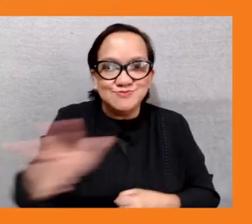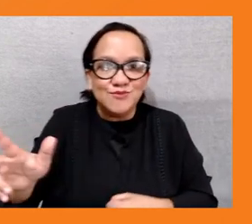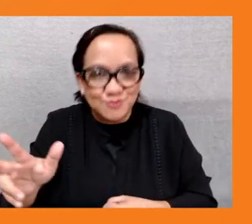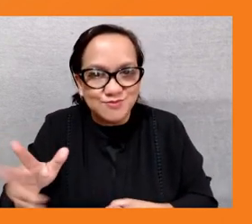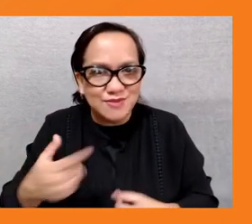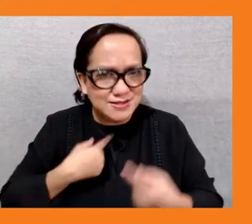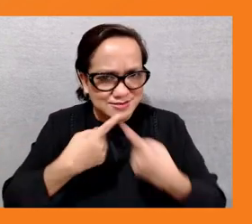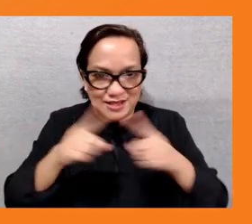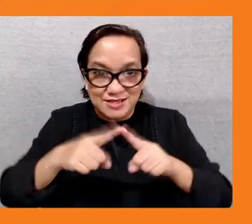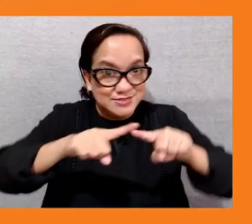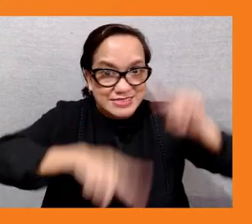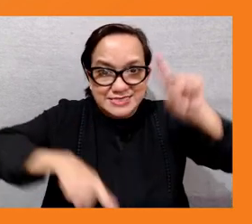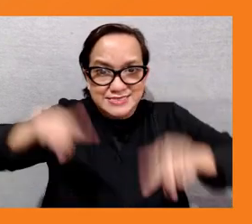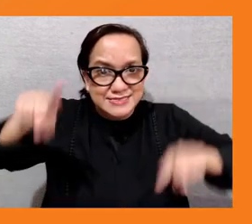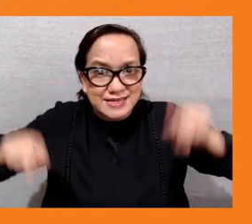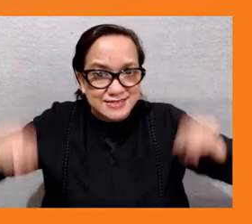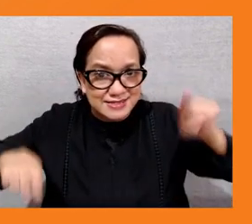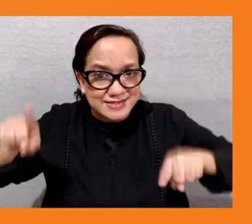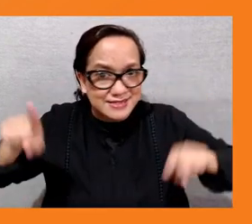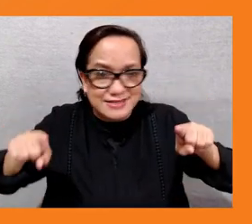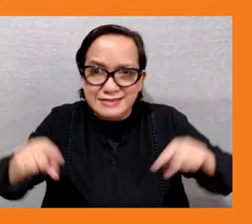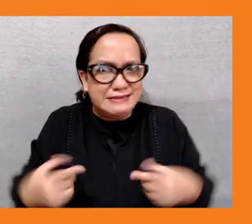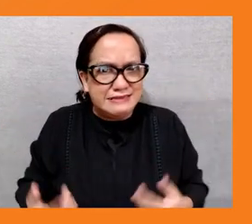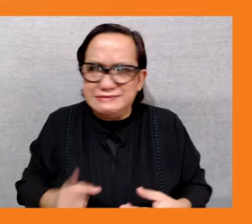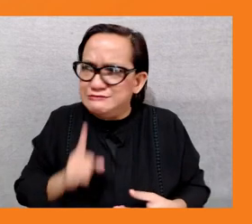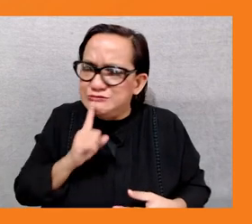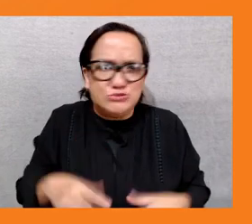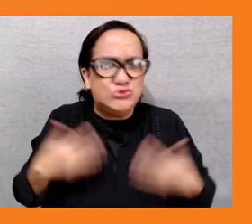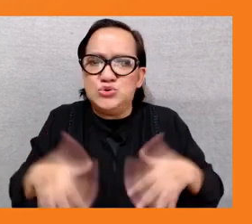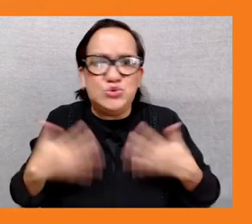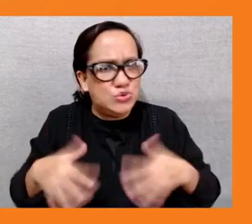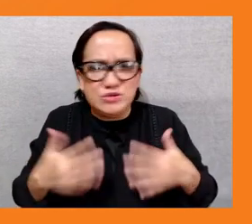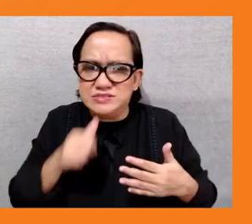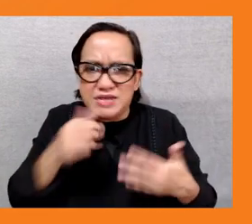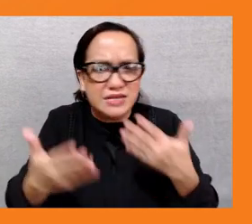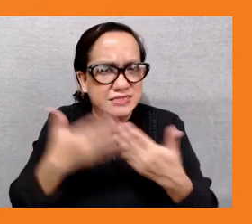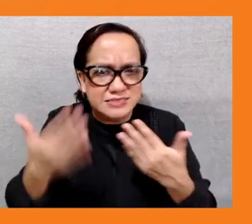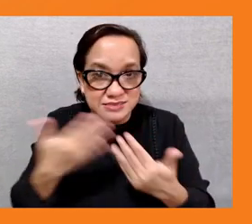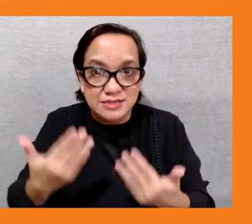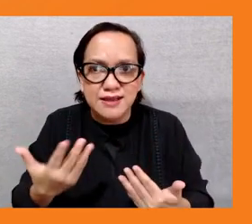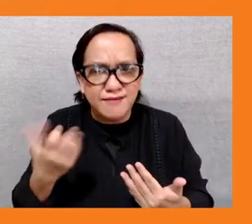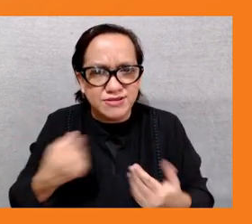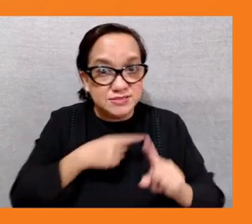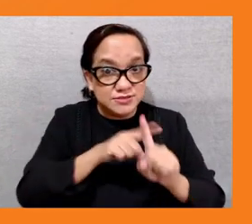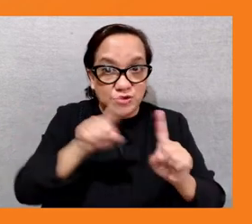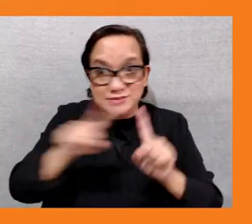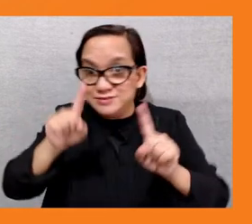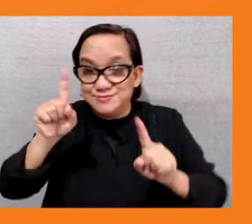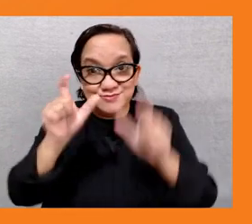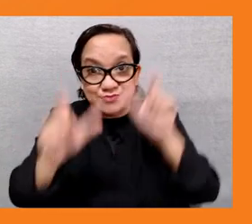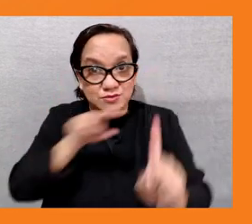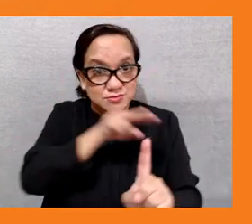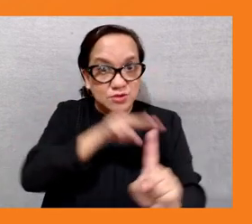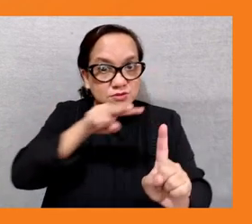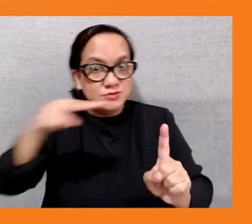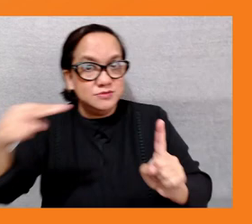limitations and lack of uniform definitions but one takeaway for young people and policy makers alike